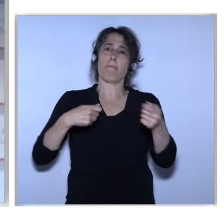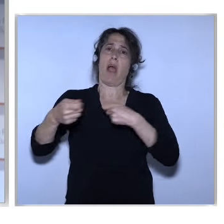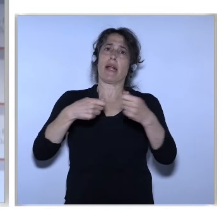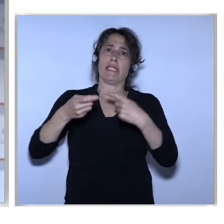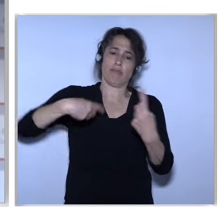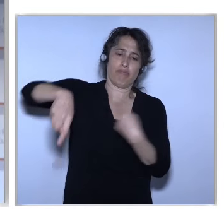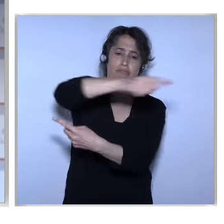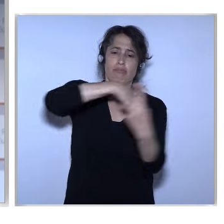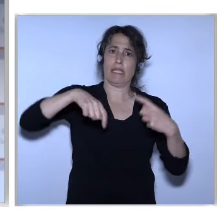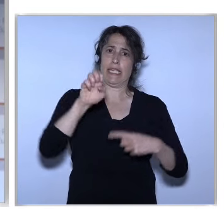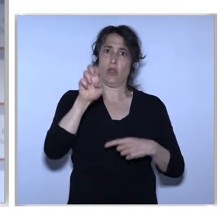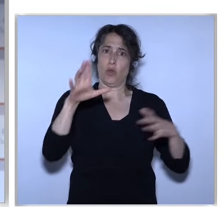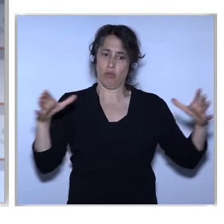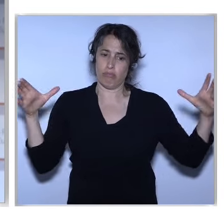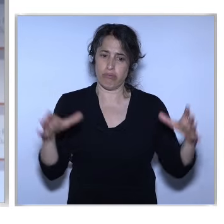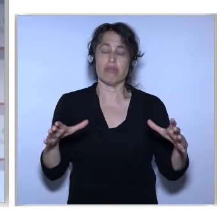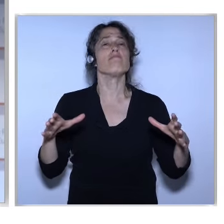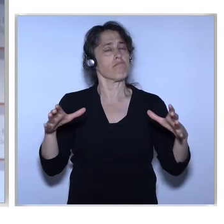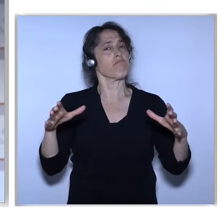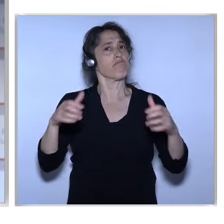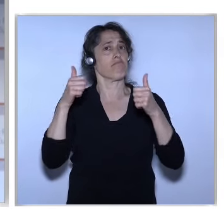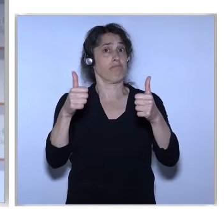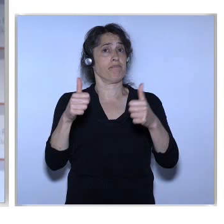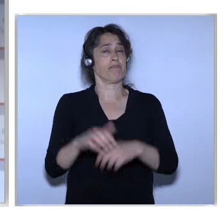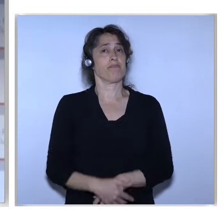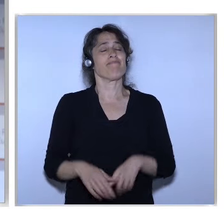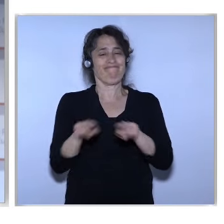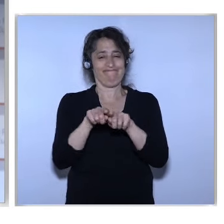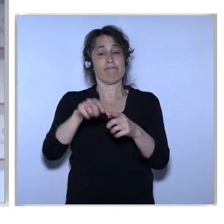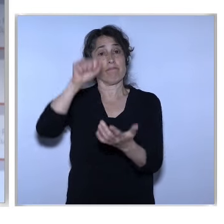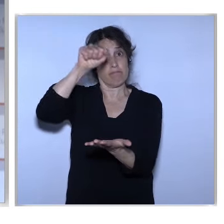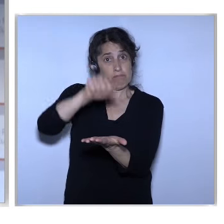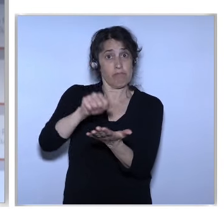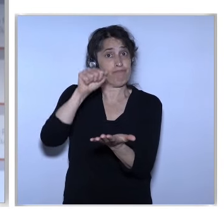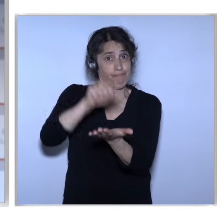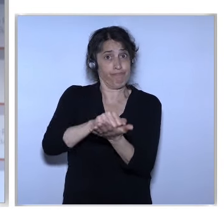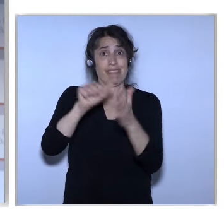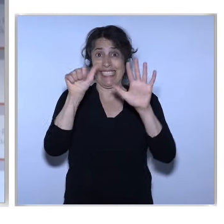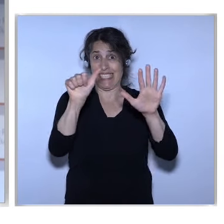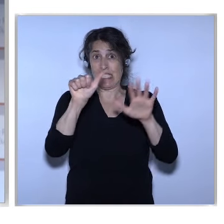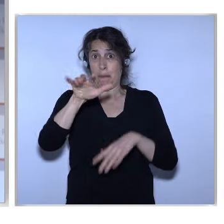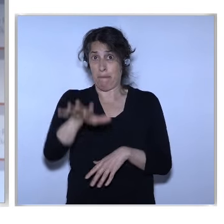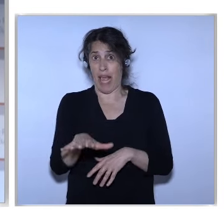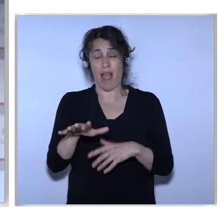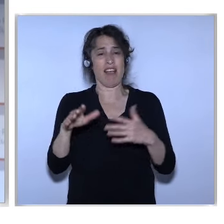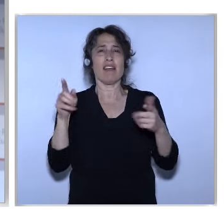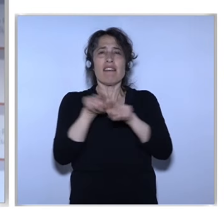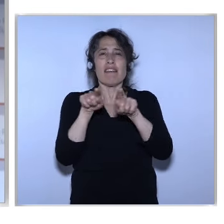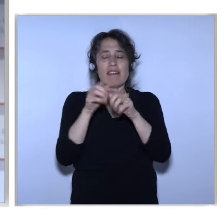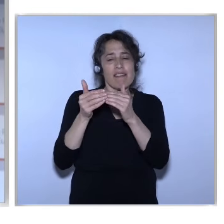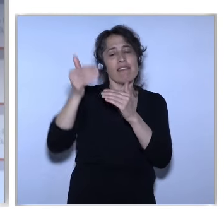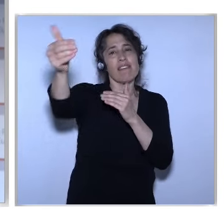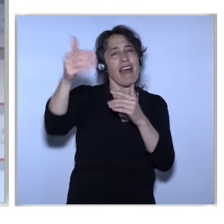market But the publication of the strategy is just the beginning The swift